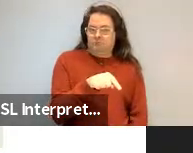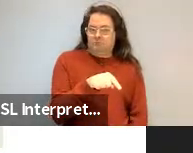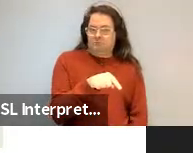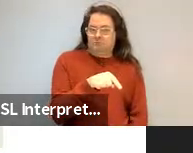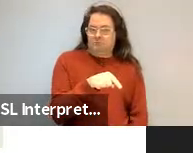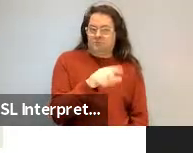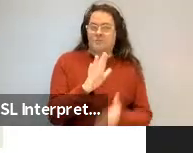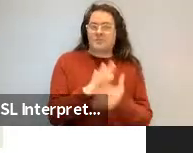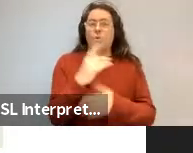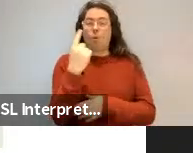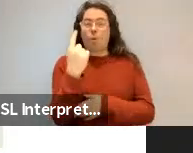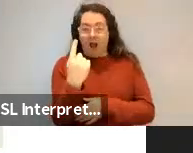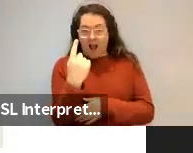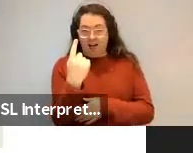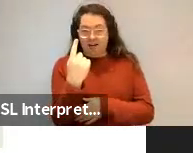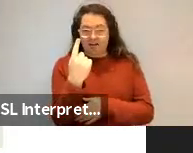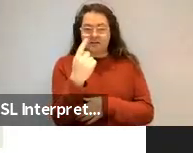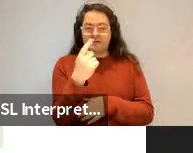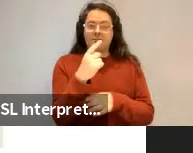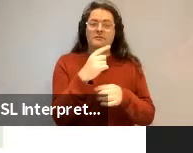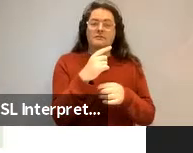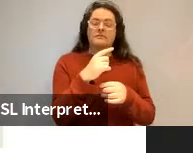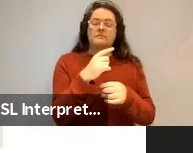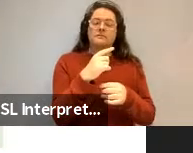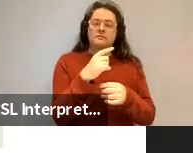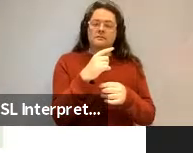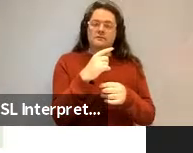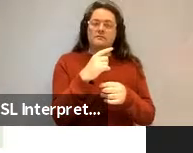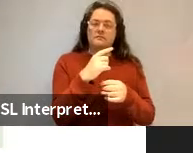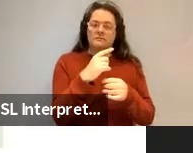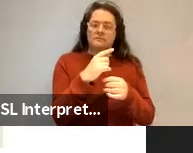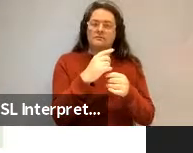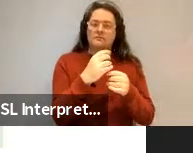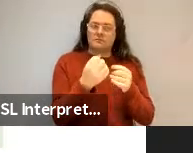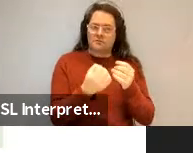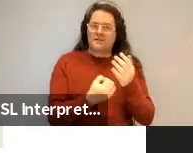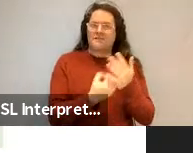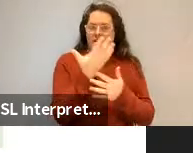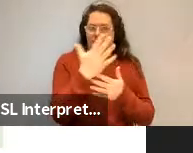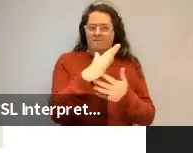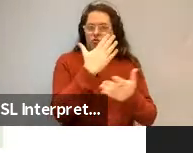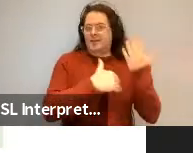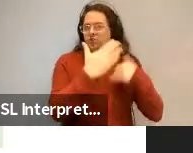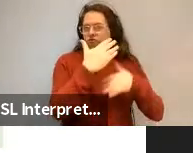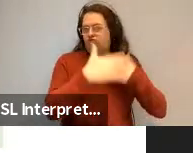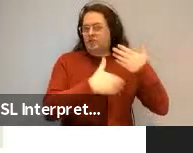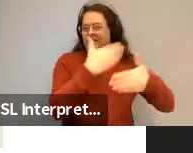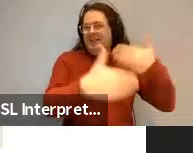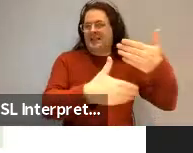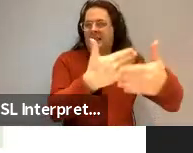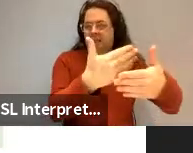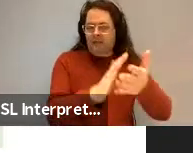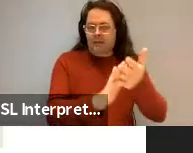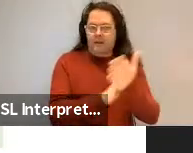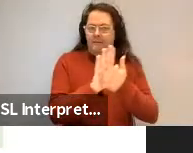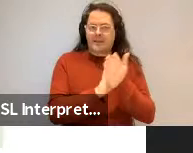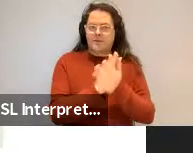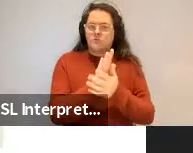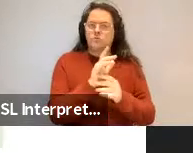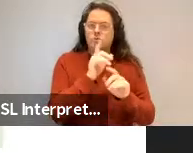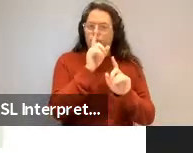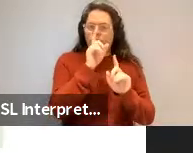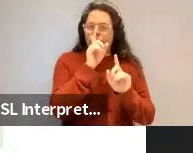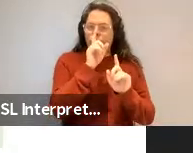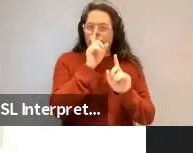anaphoric use of one has actually evolved historically and now blocks or preempts the use of